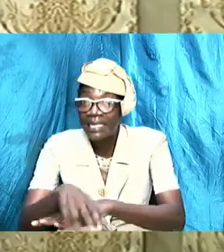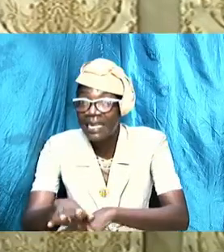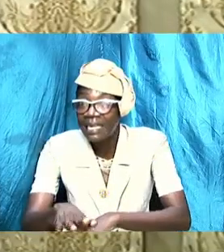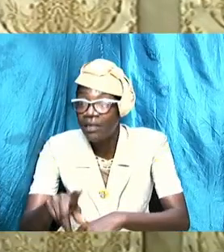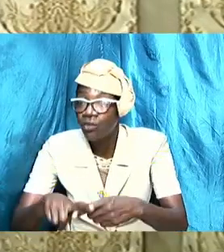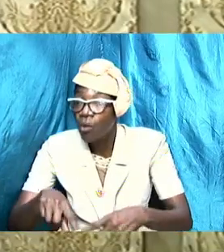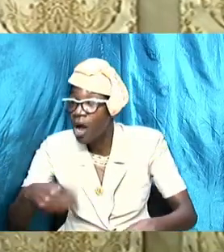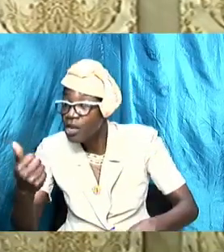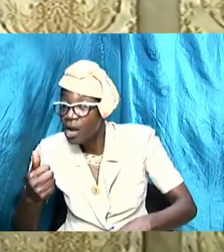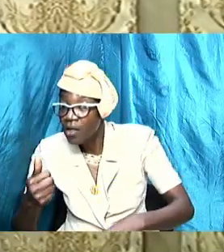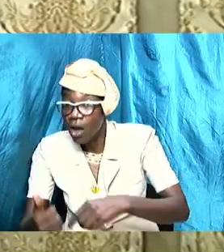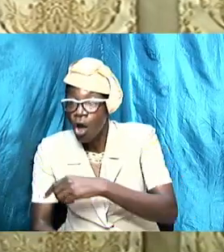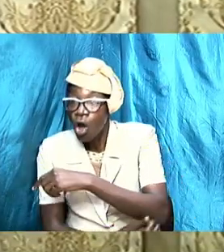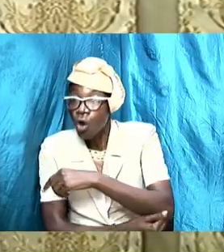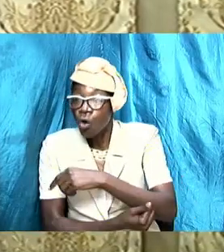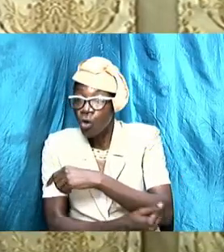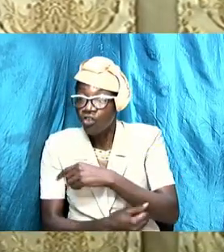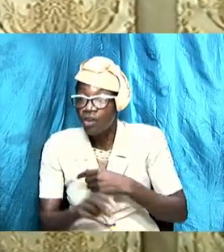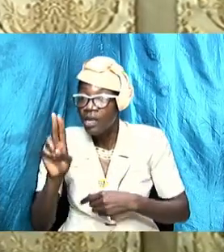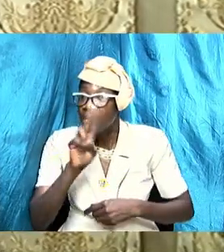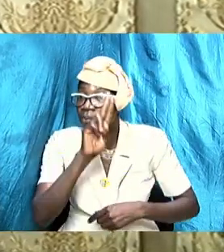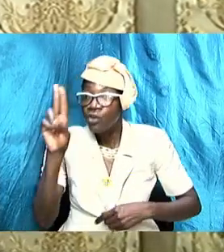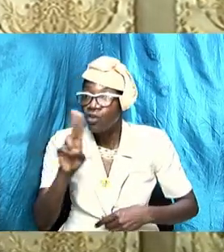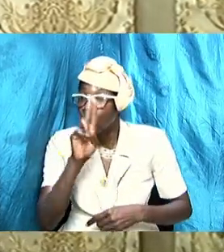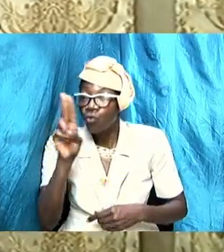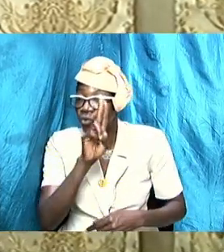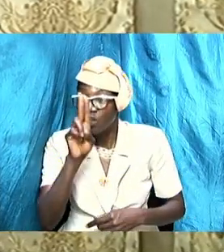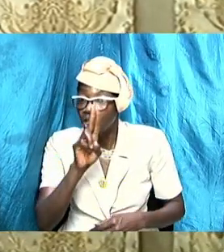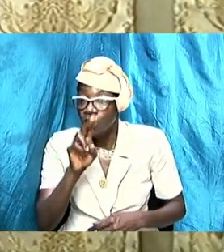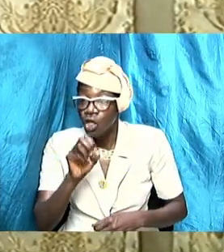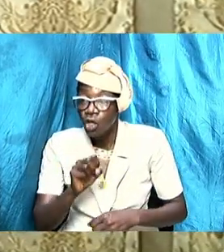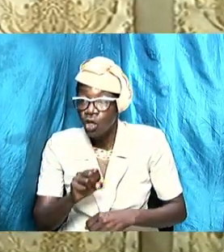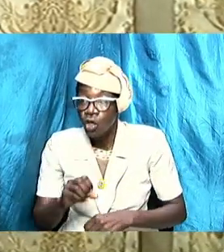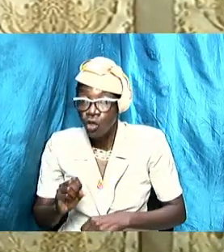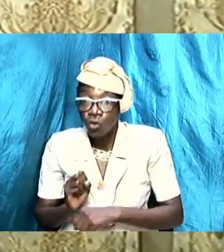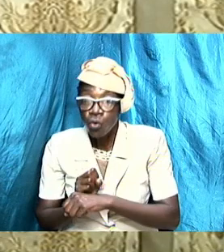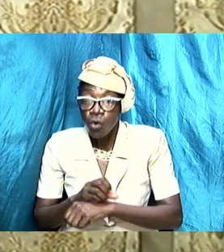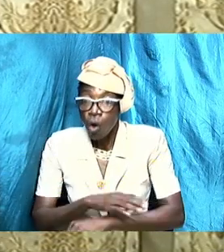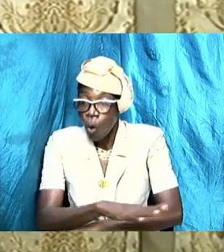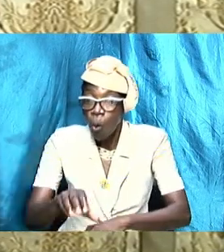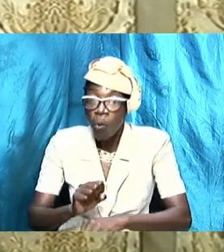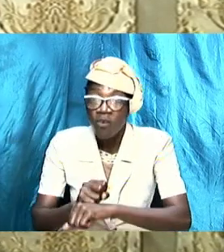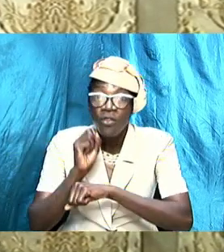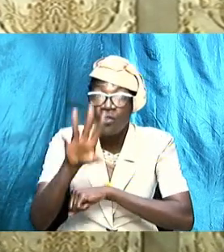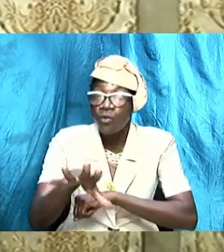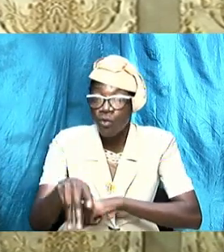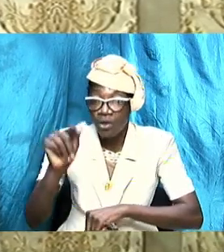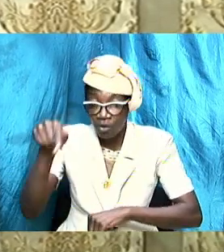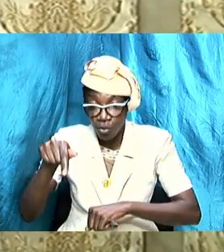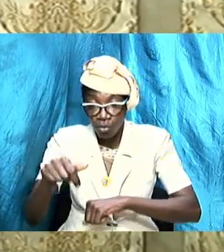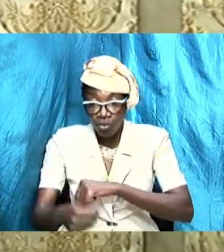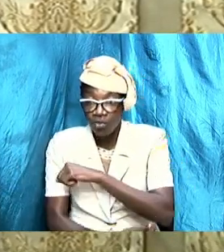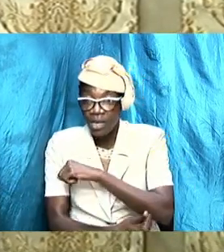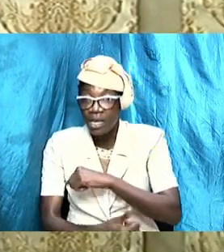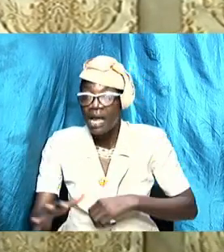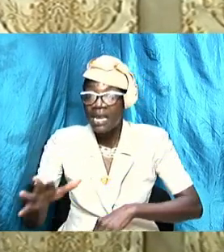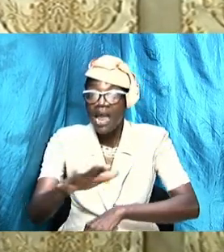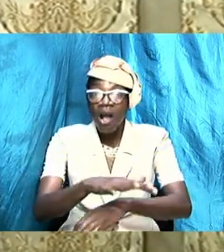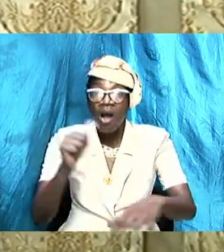sabotage and to overthrow his country so they call that man a traitor